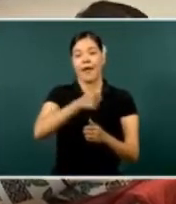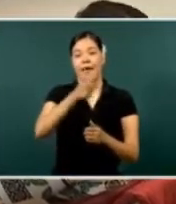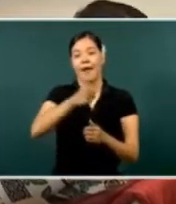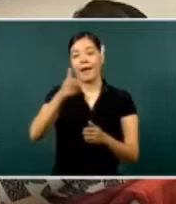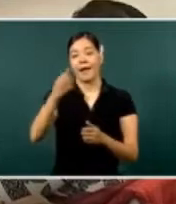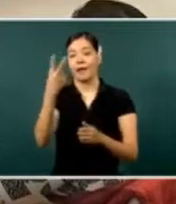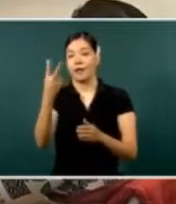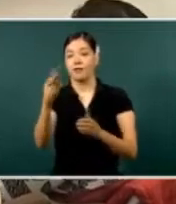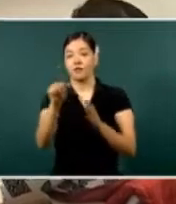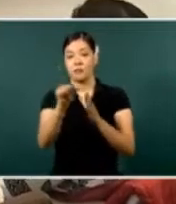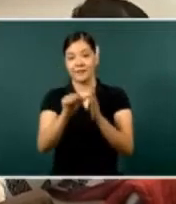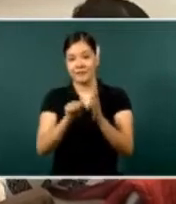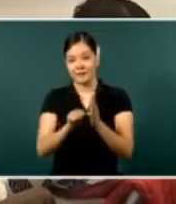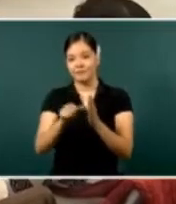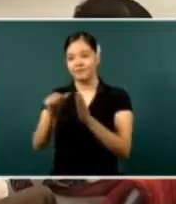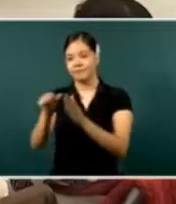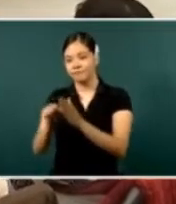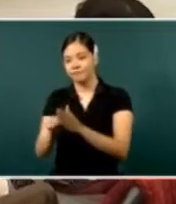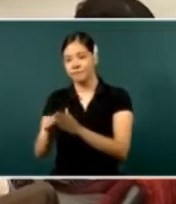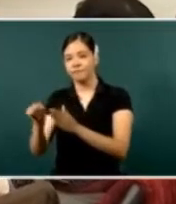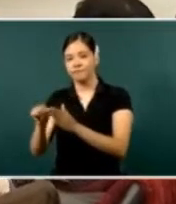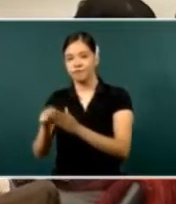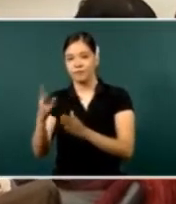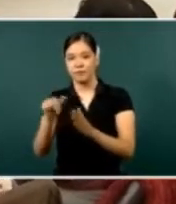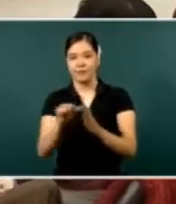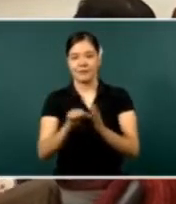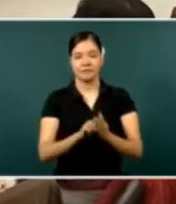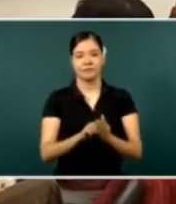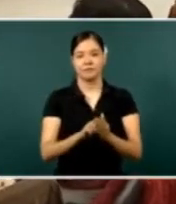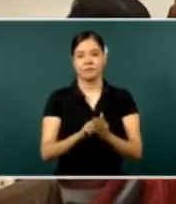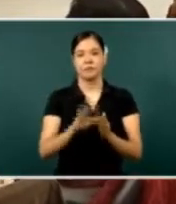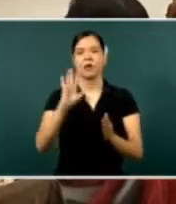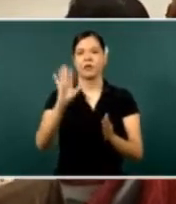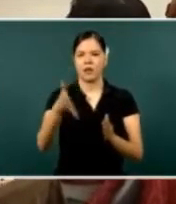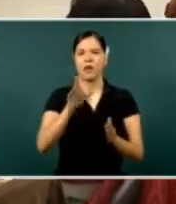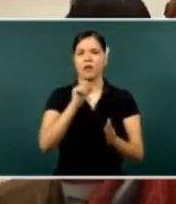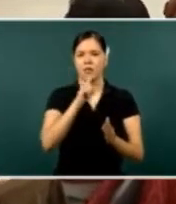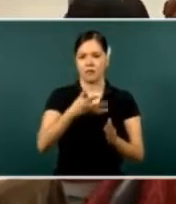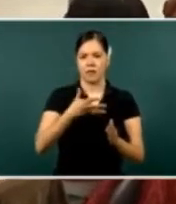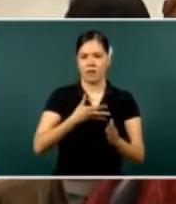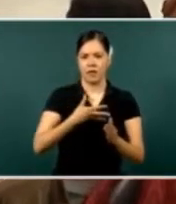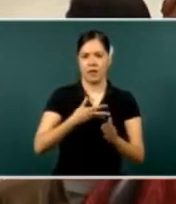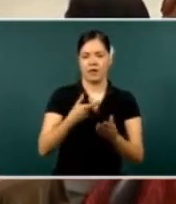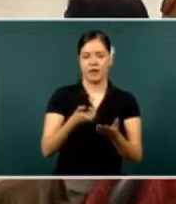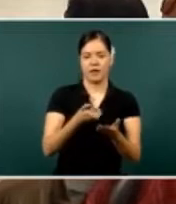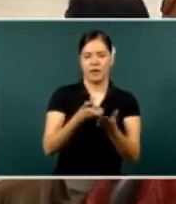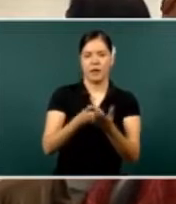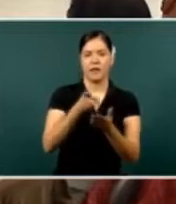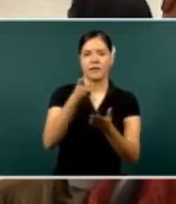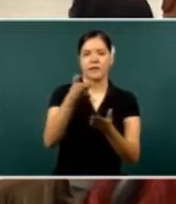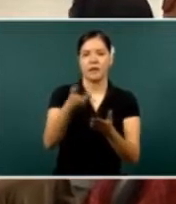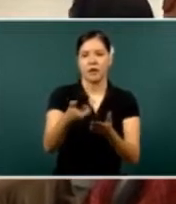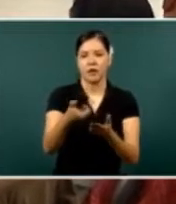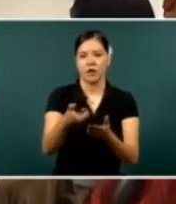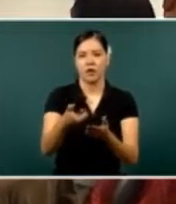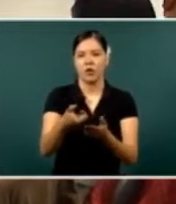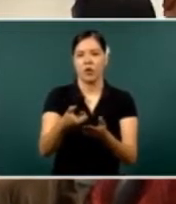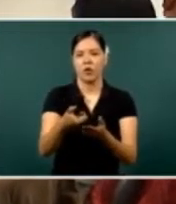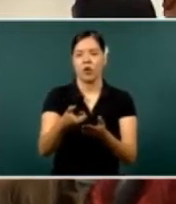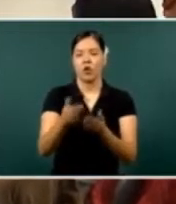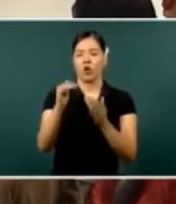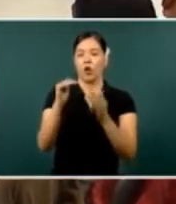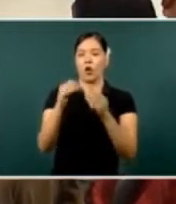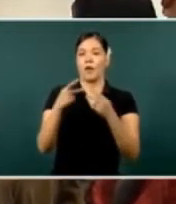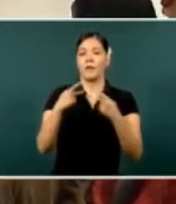receiving grants, students from levels of middle to superior.